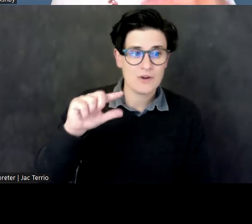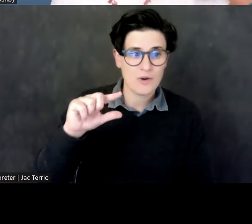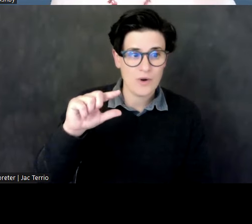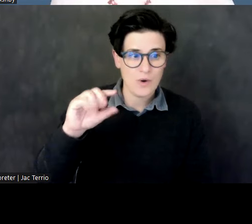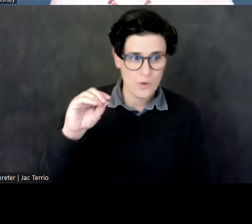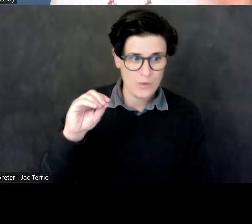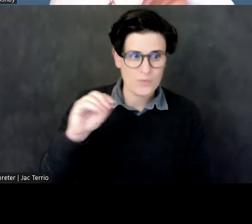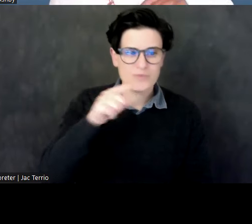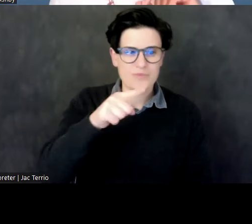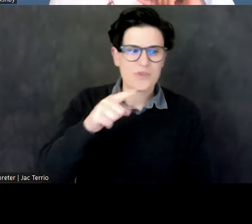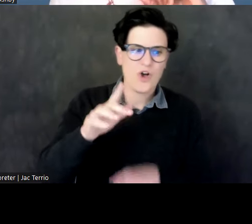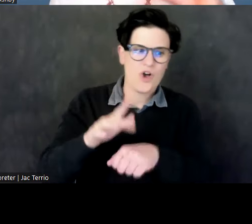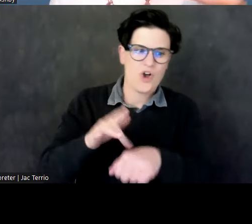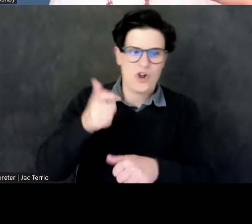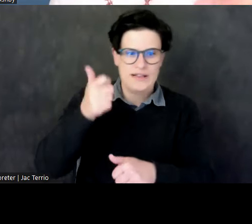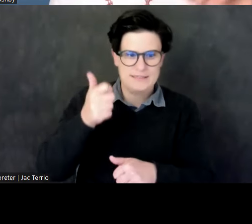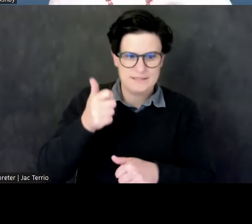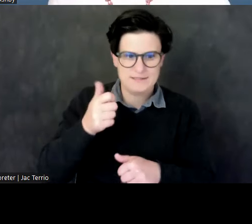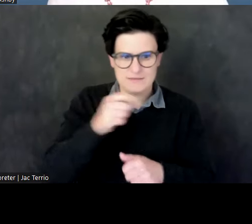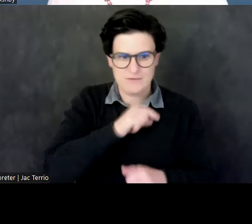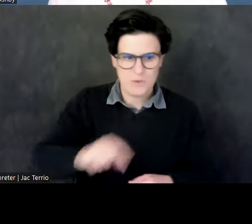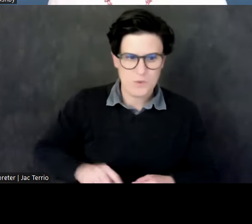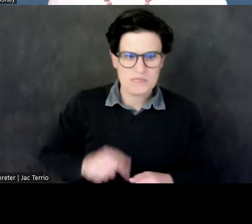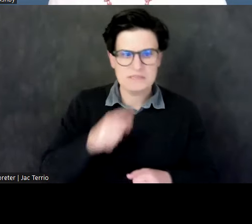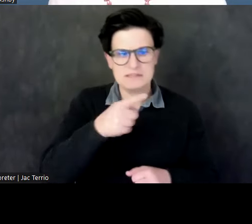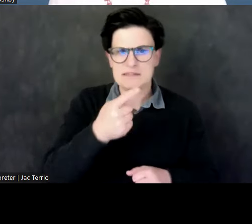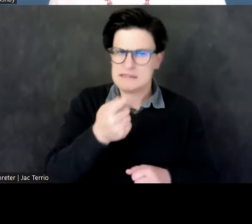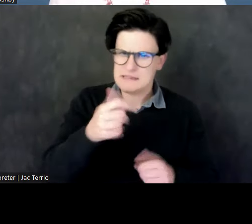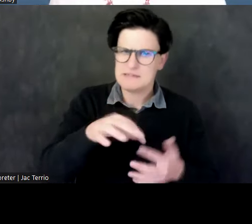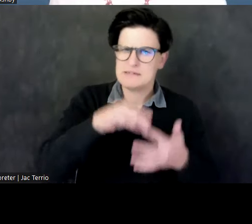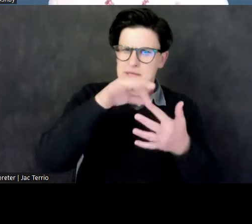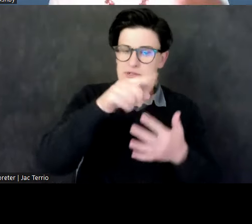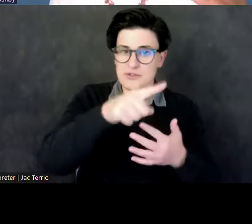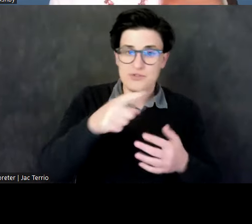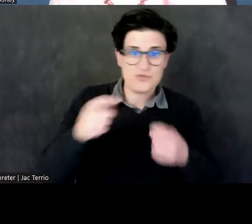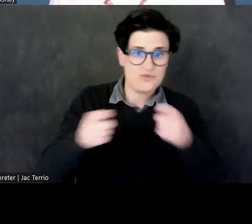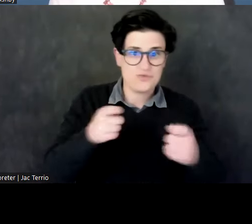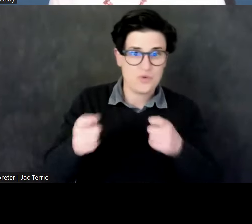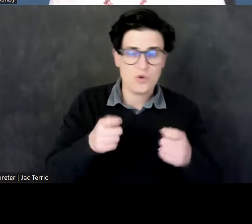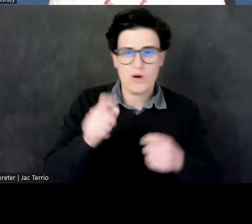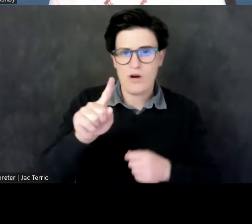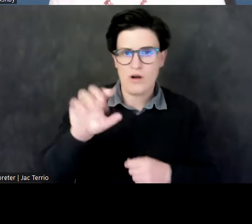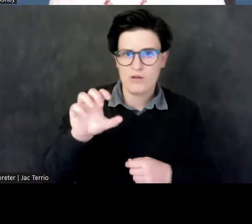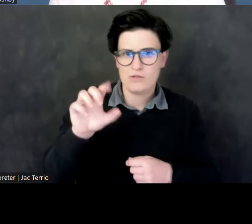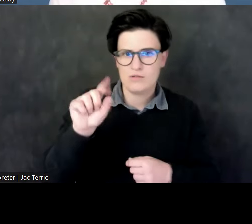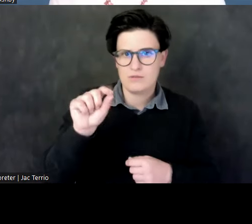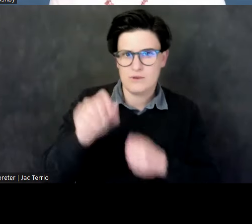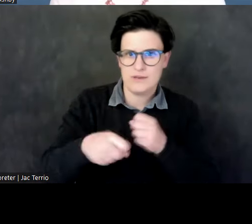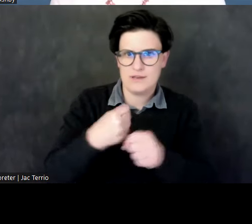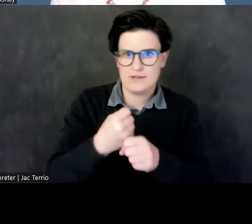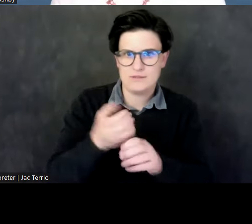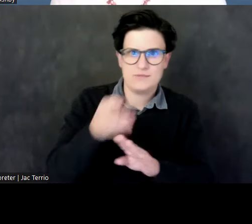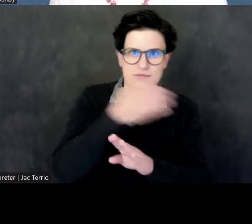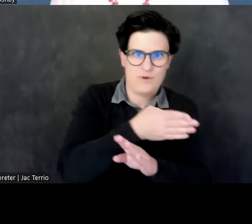queens. She's a bit of an outlier. She rules 120 years before her successor